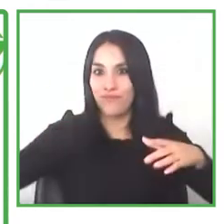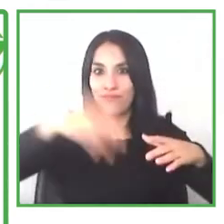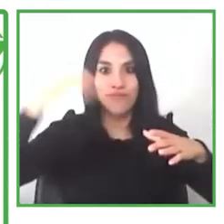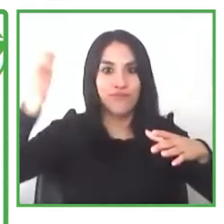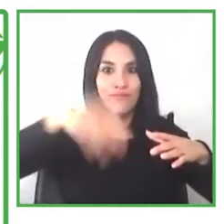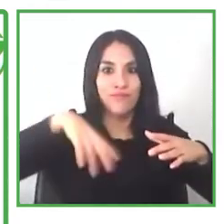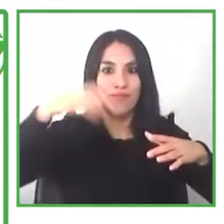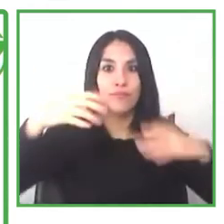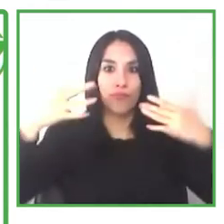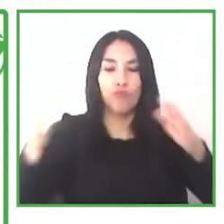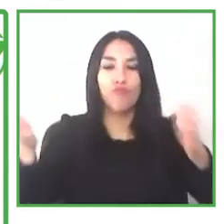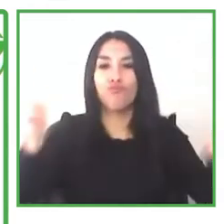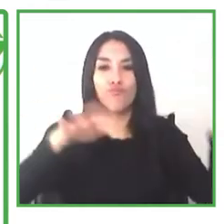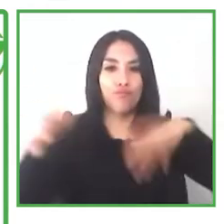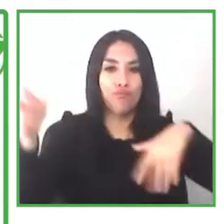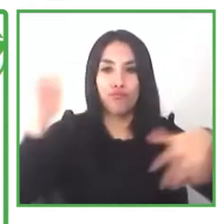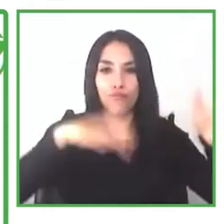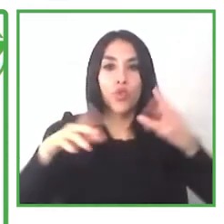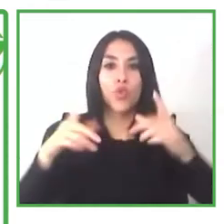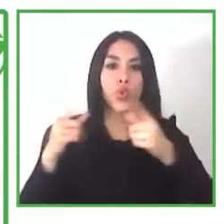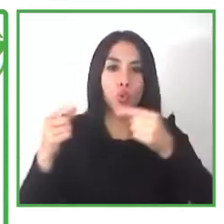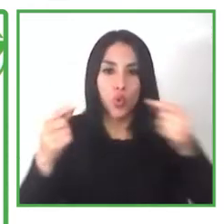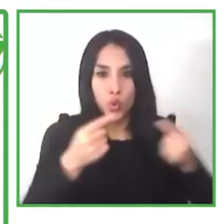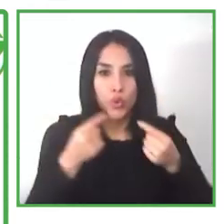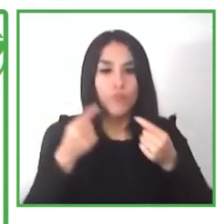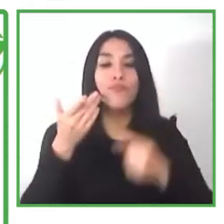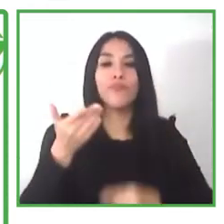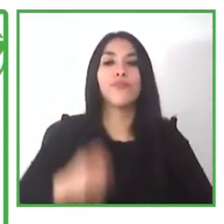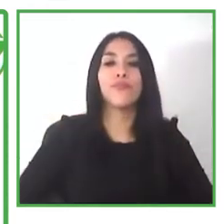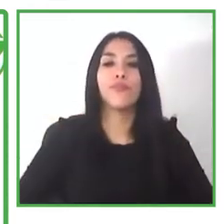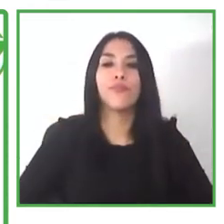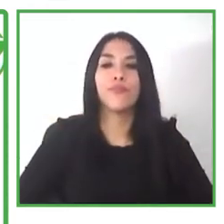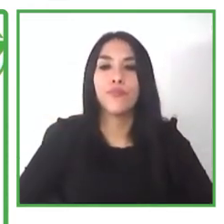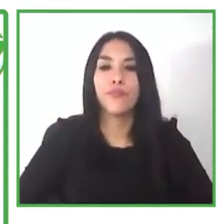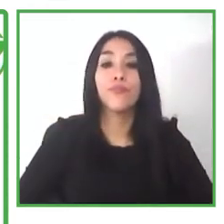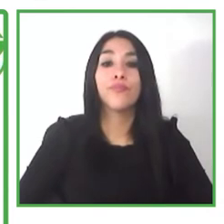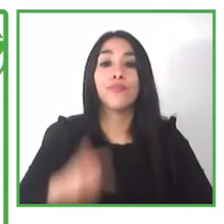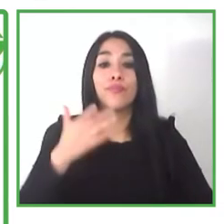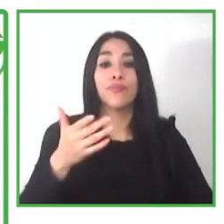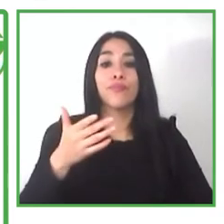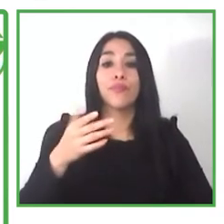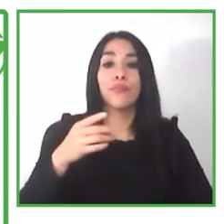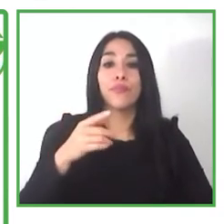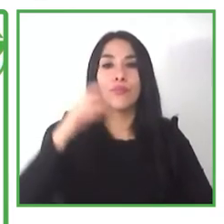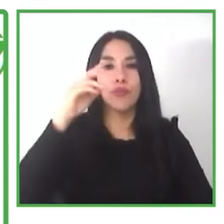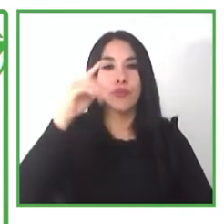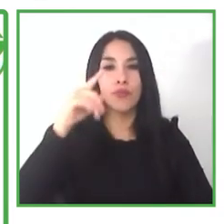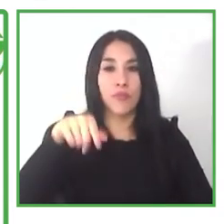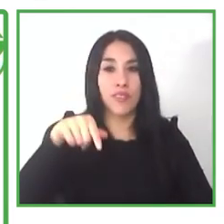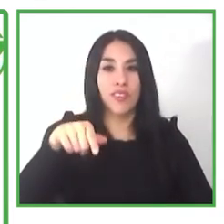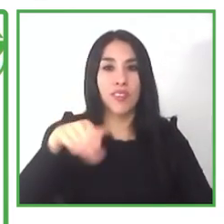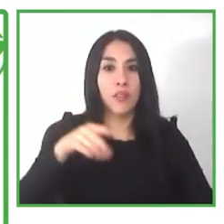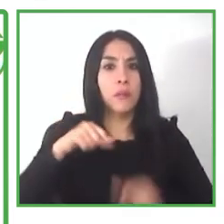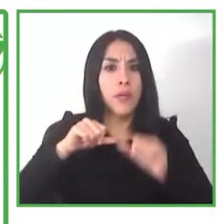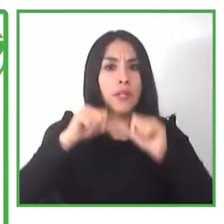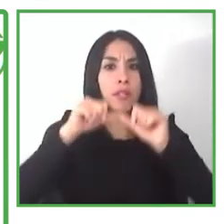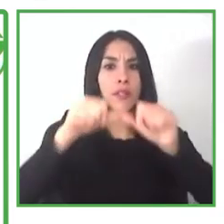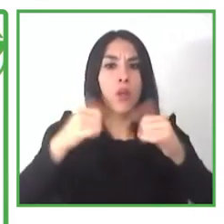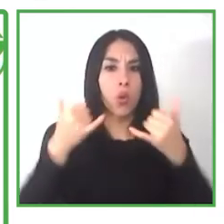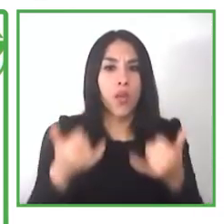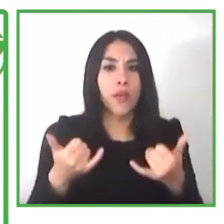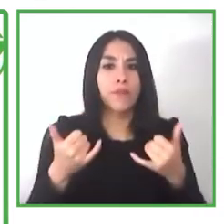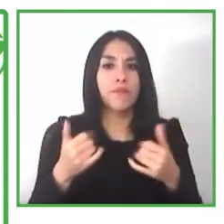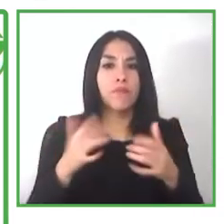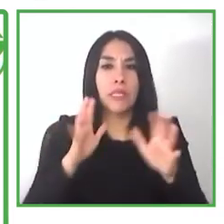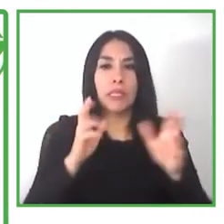role is still into the market to be a packer usually in a lot of places is the cashier